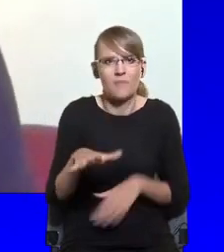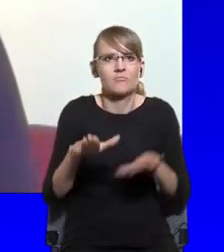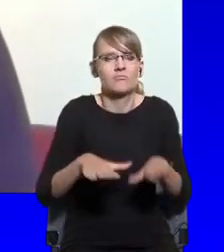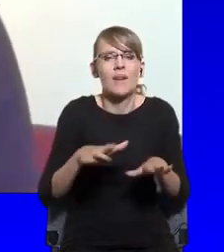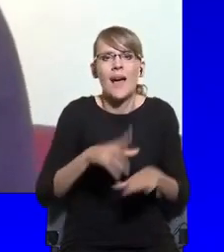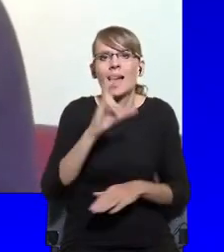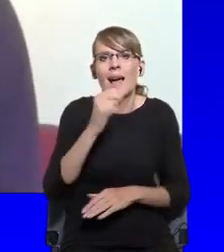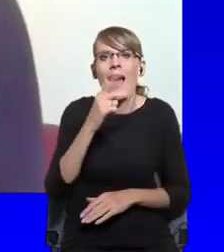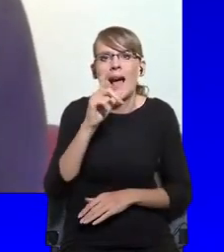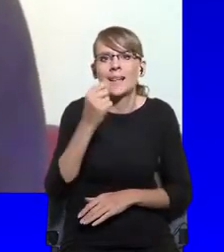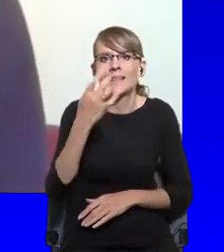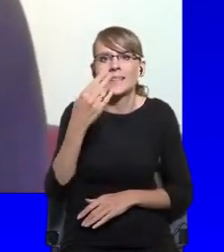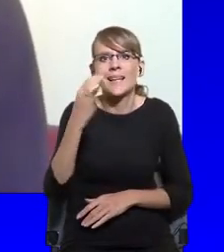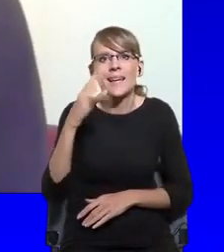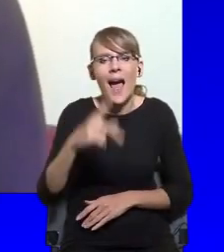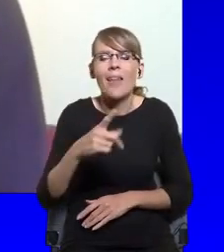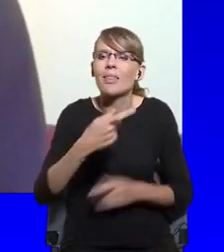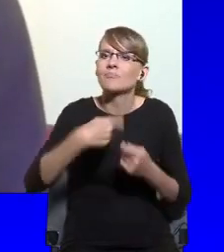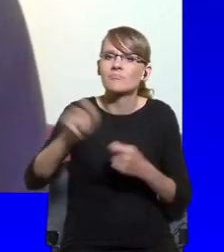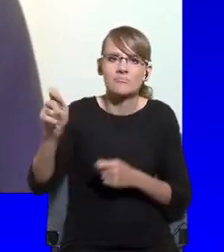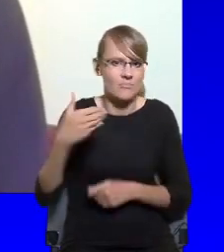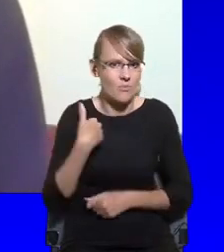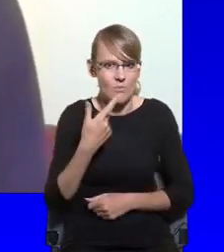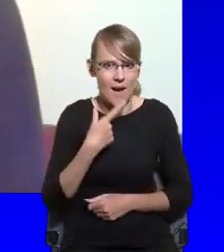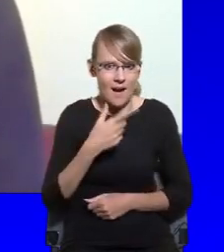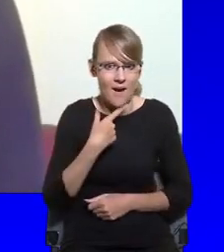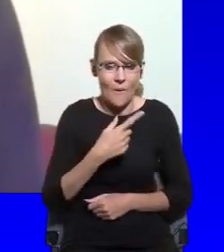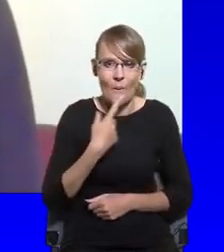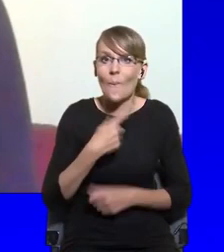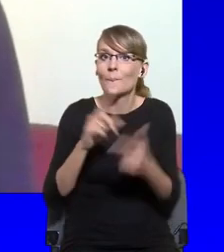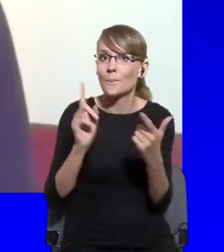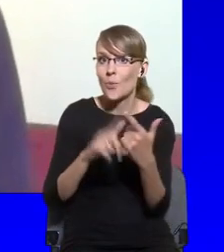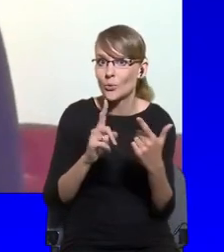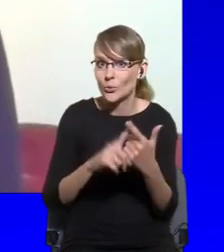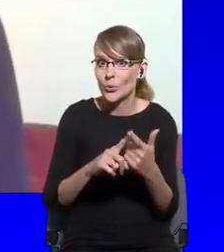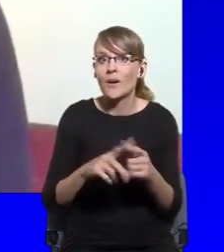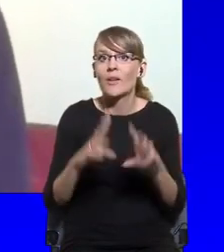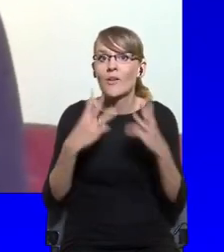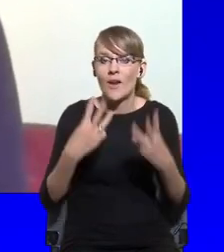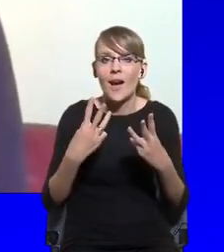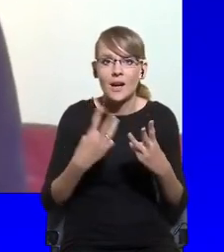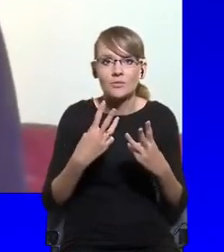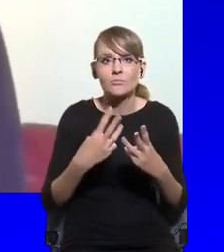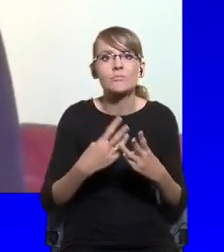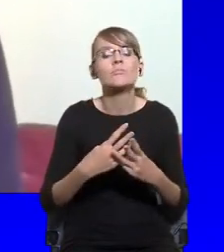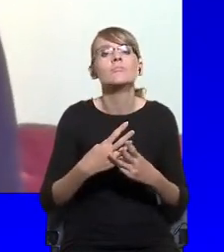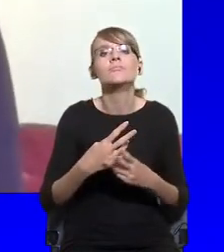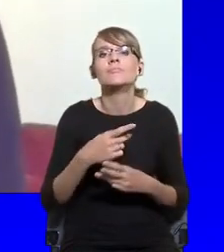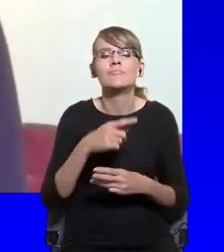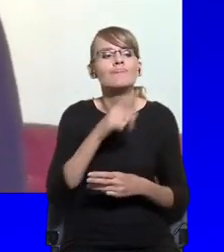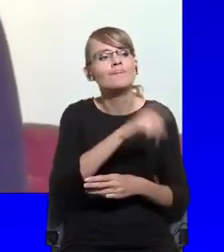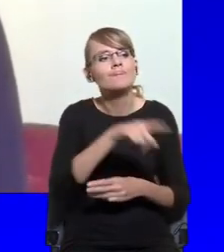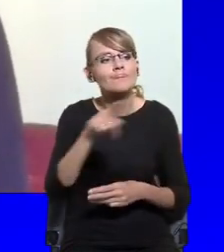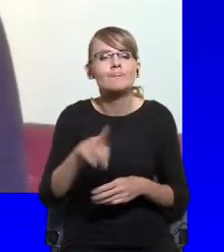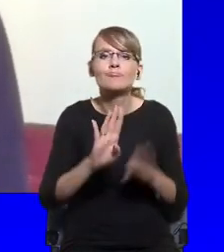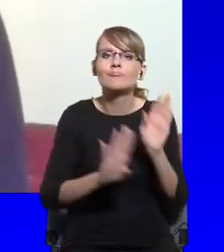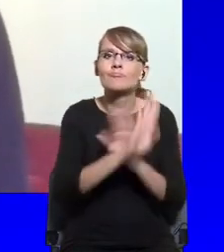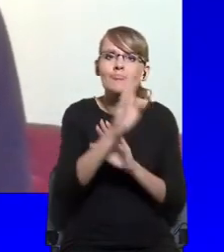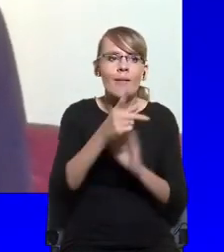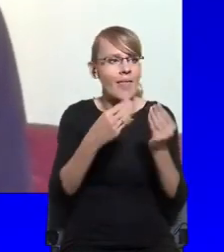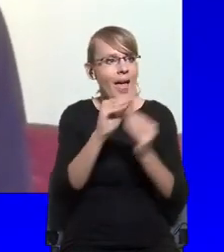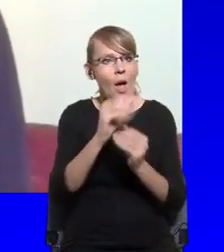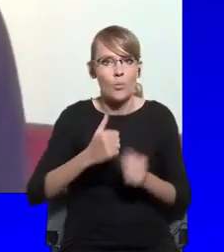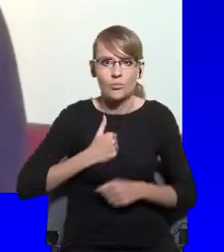Secondly, even more important, those who are portrayed as the most privileged cosmopolitan liberals